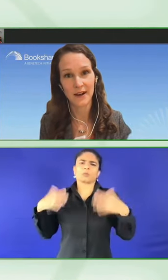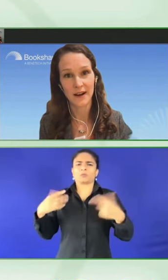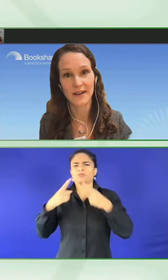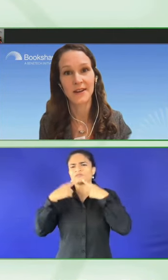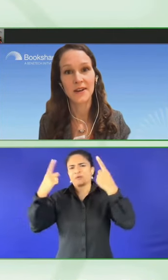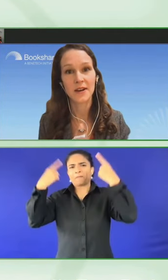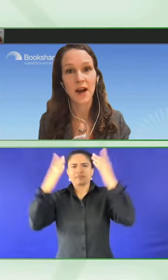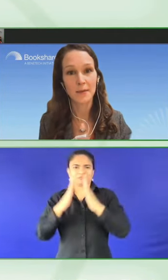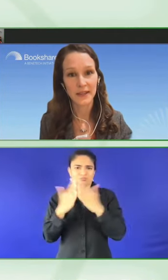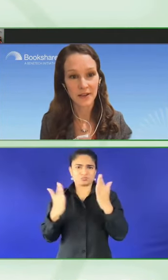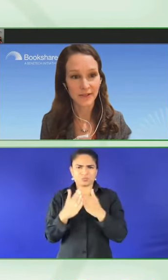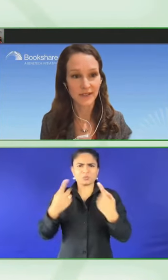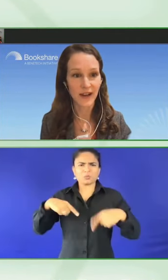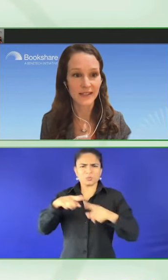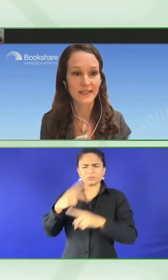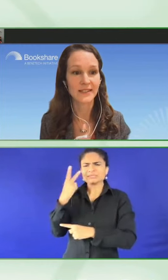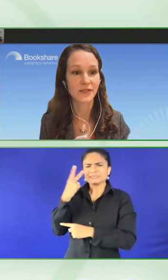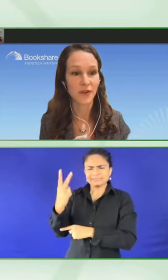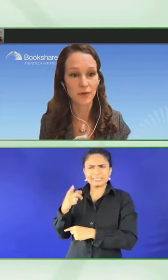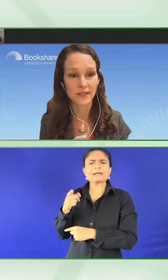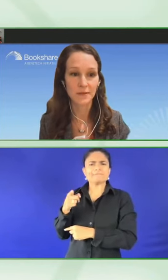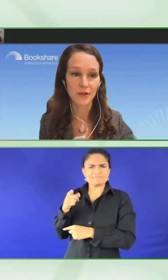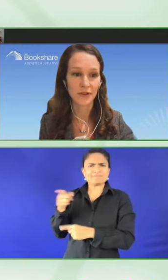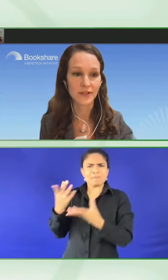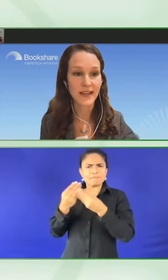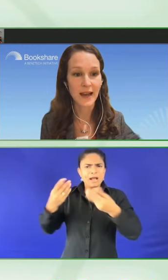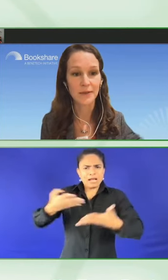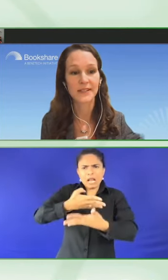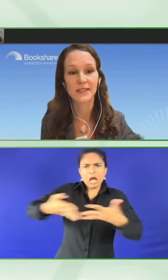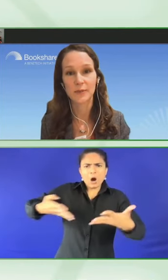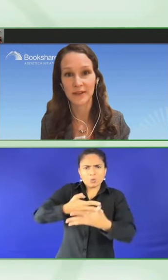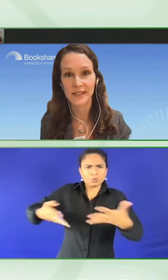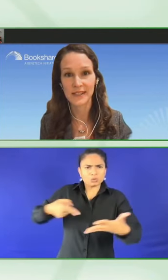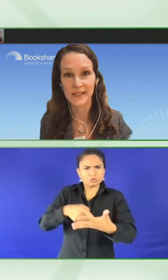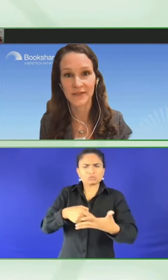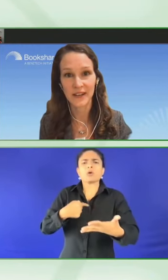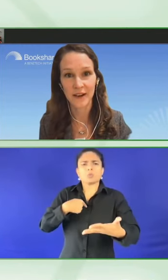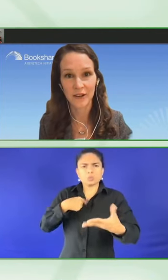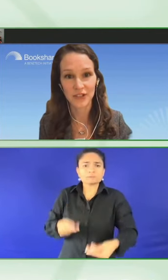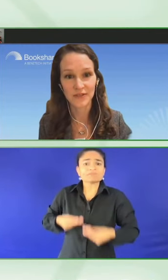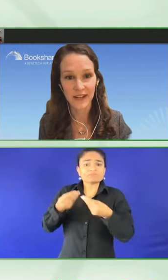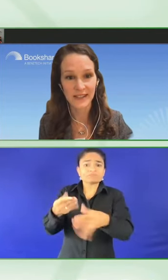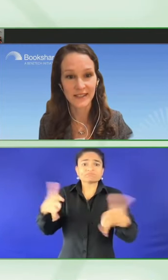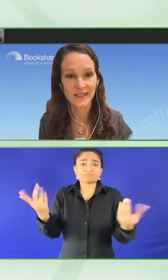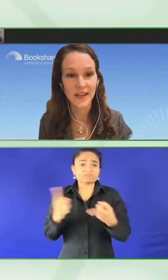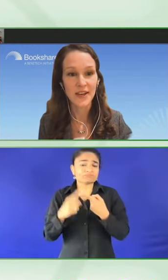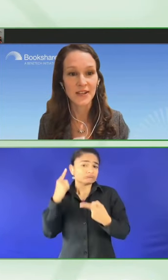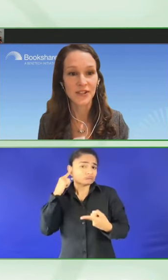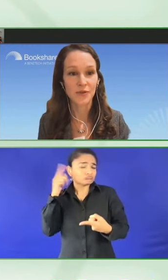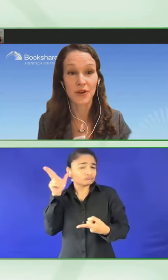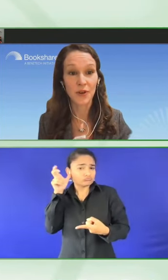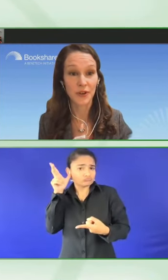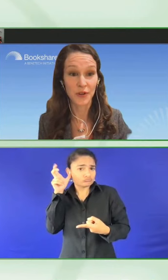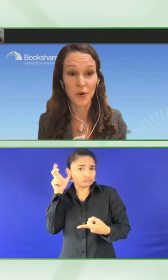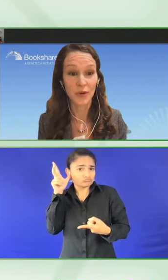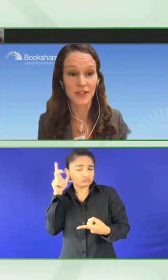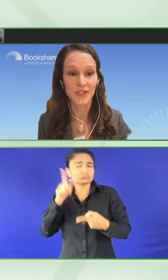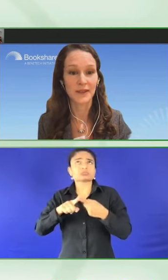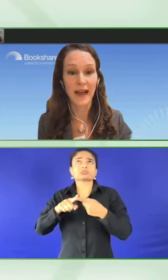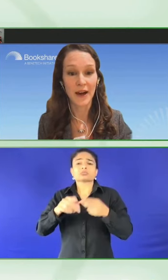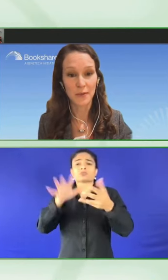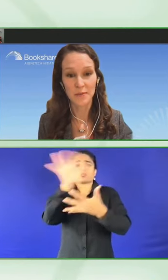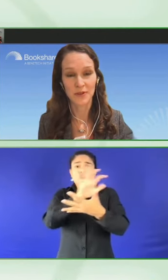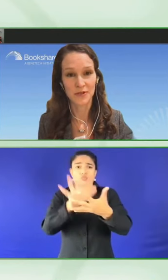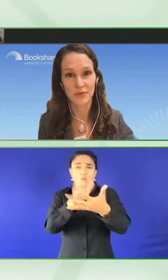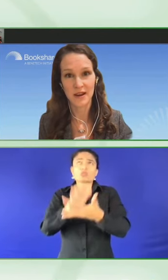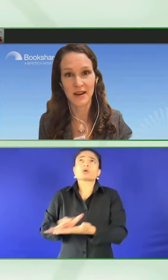be read on commonly used devices, phones, computers, tablets, as well as assistive technology devices. So the goal is